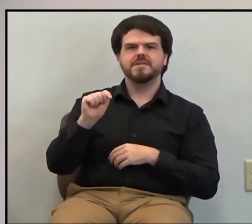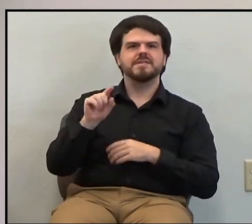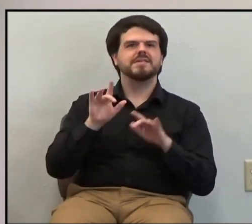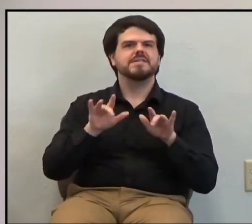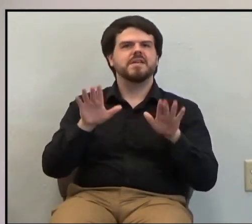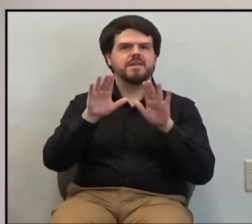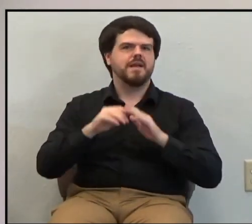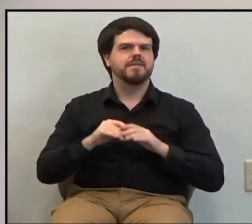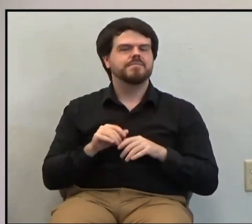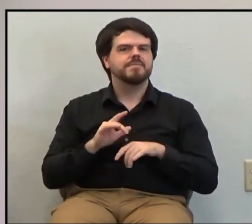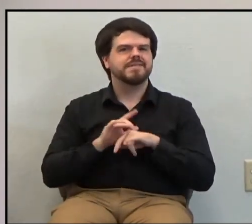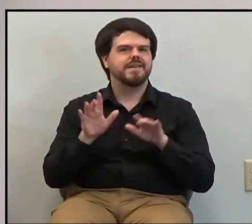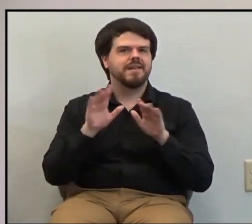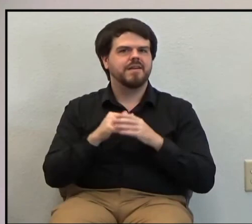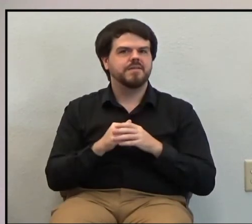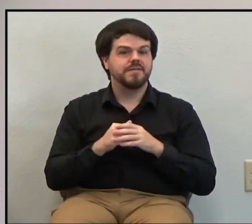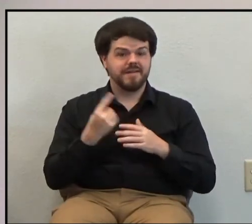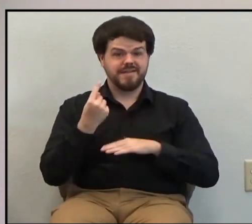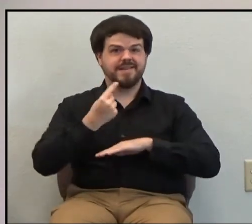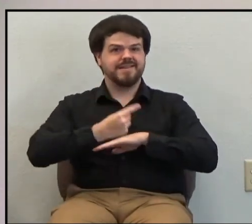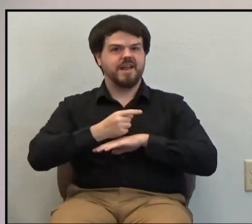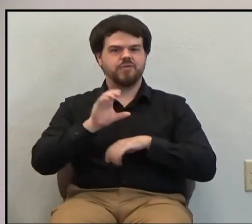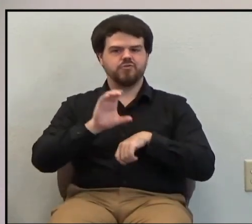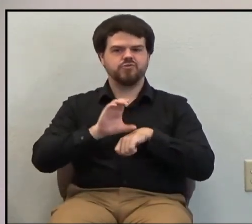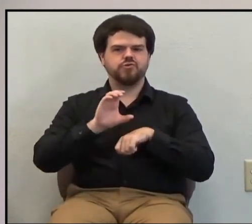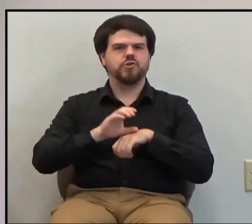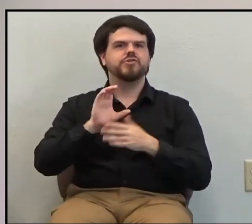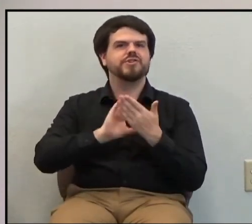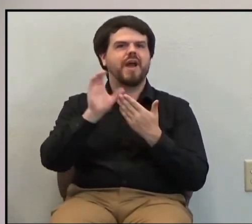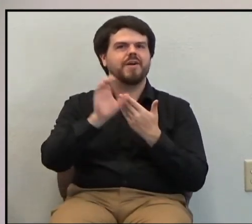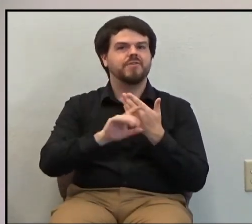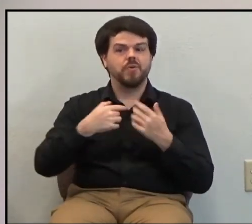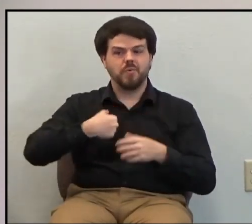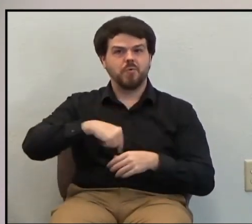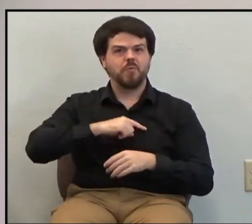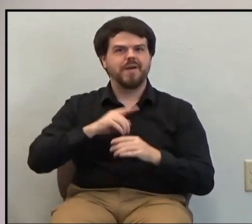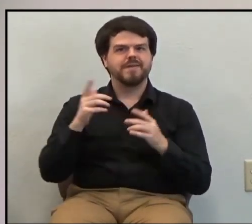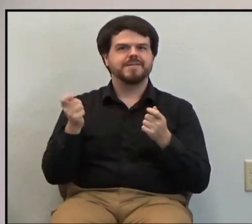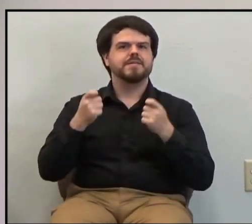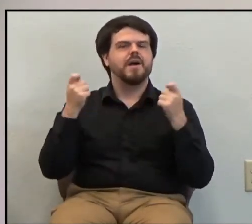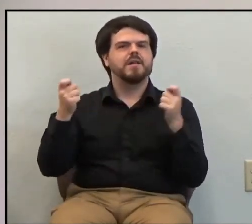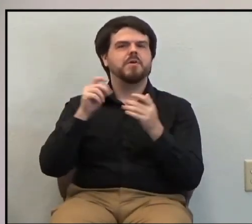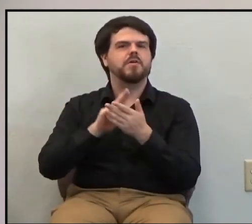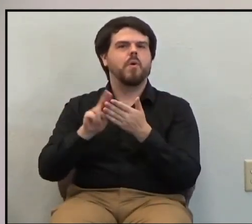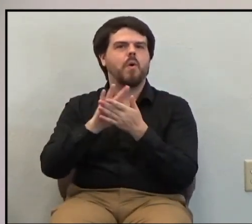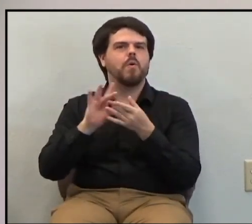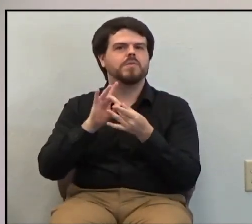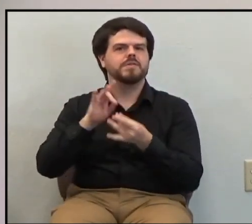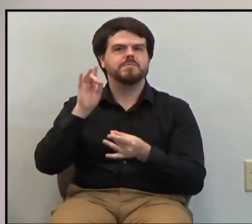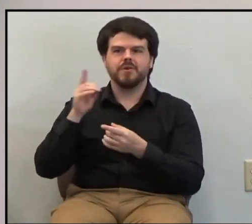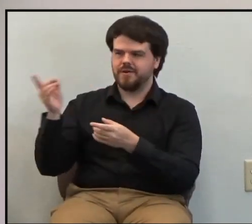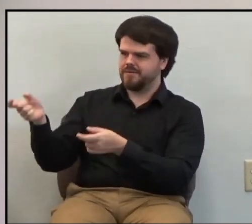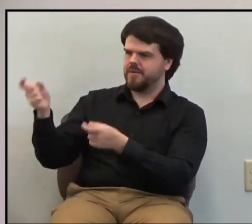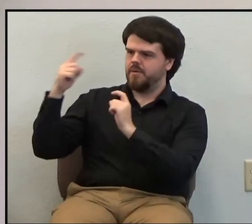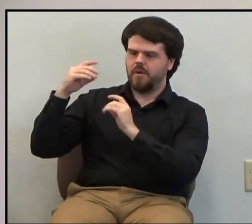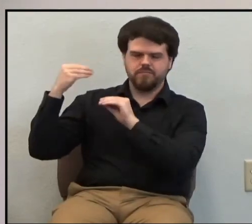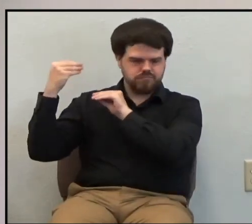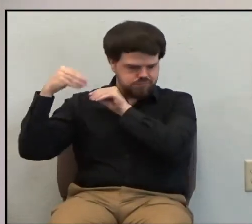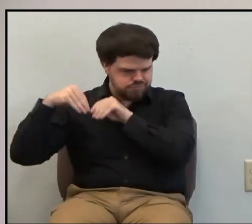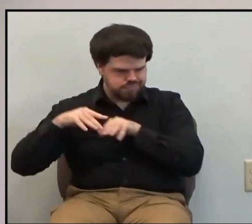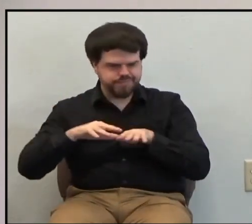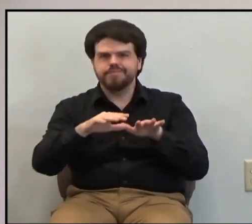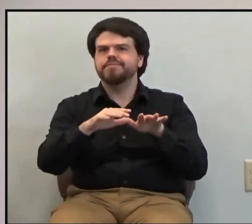This is the day in the church calendar when we celebrate the Holy Spirit being poured out upon men and women